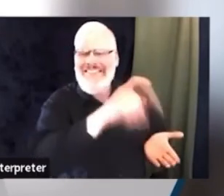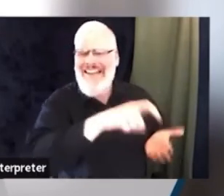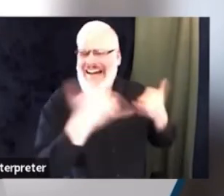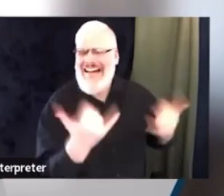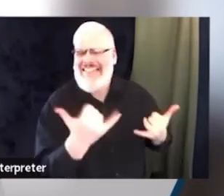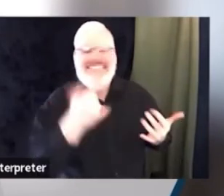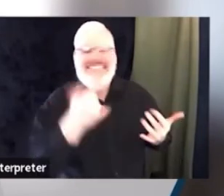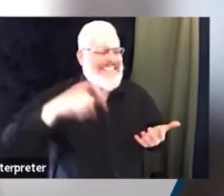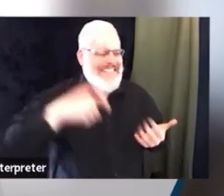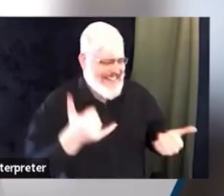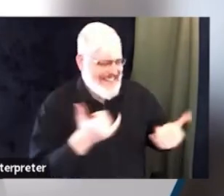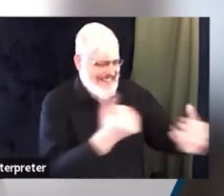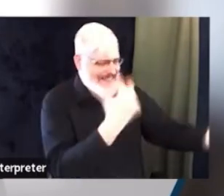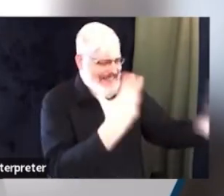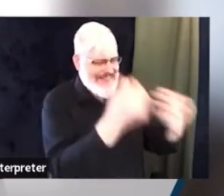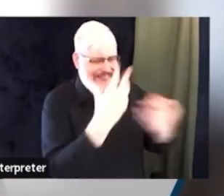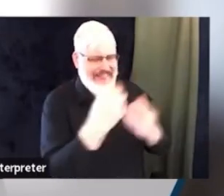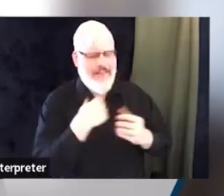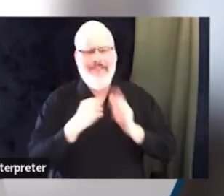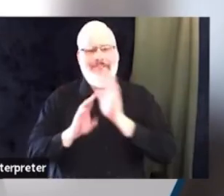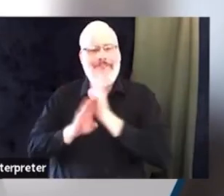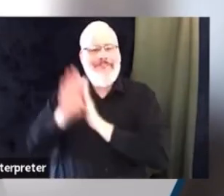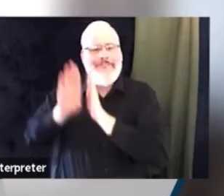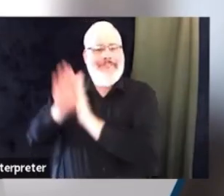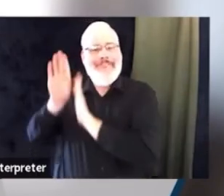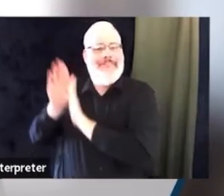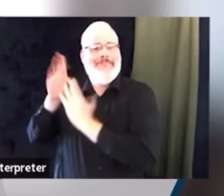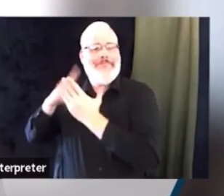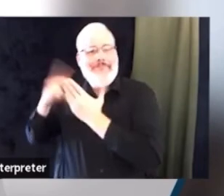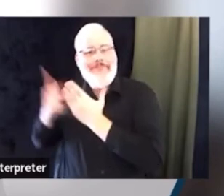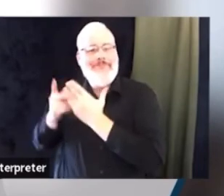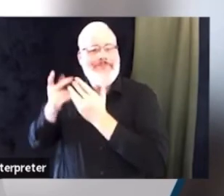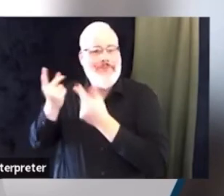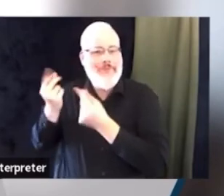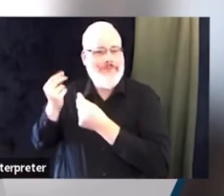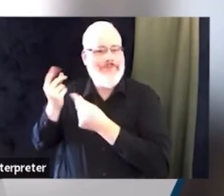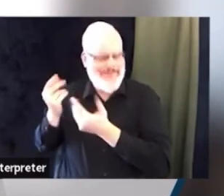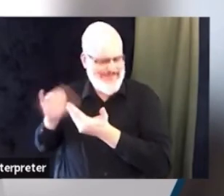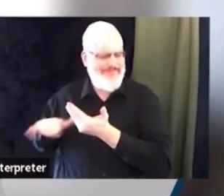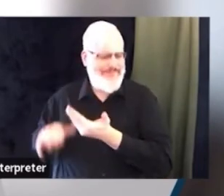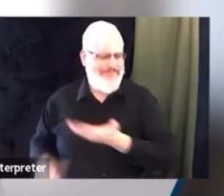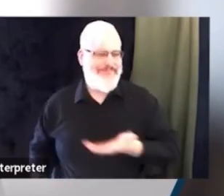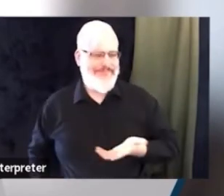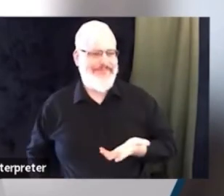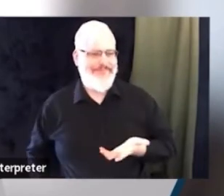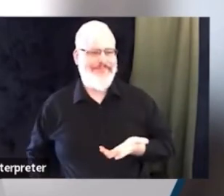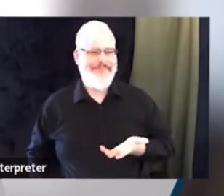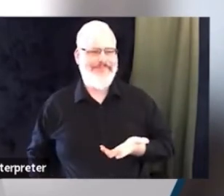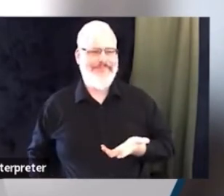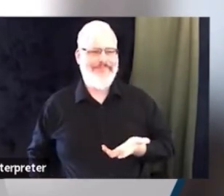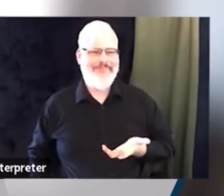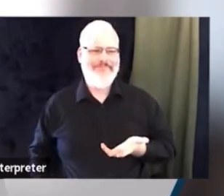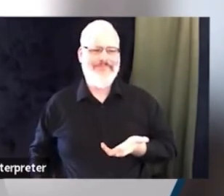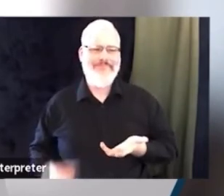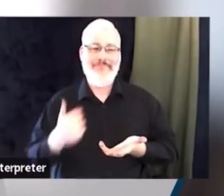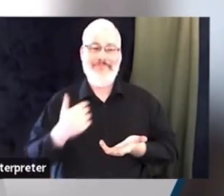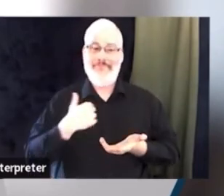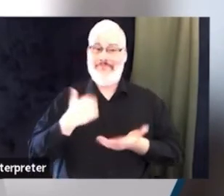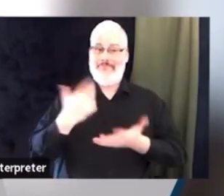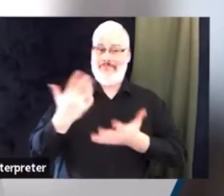you have an opportunity to do a reset and a reset of the foundational aspects of the department to look at basic